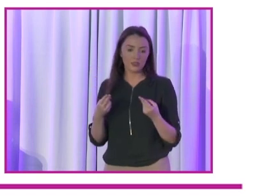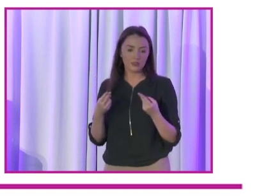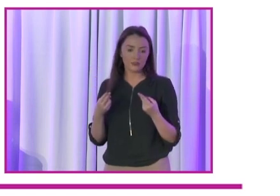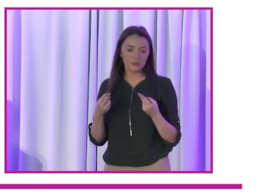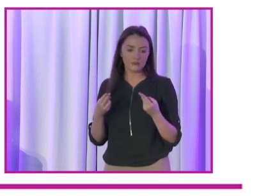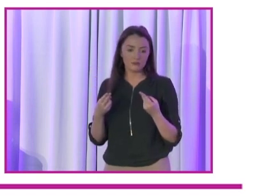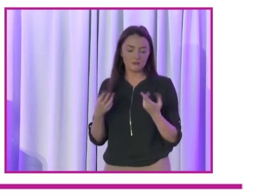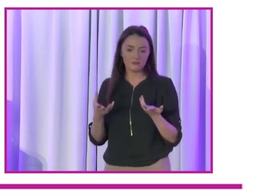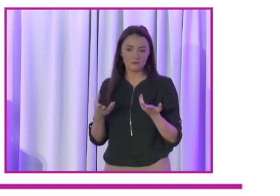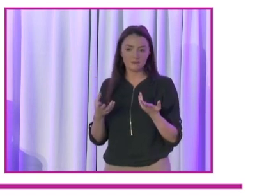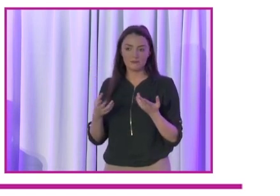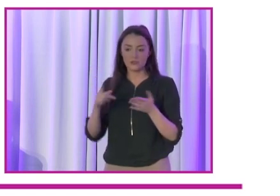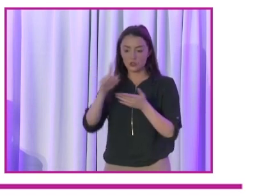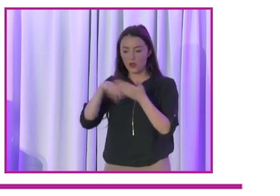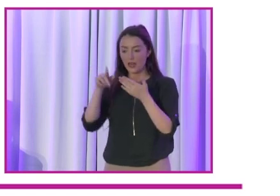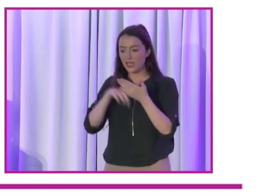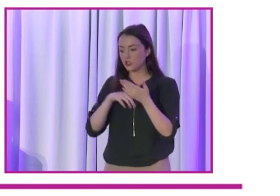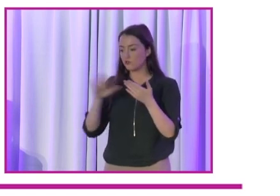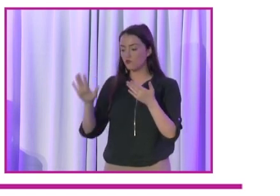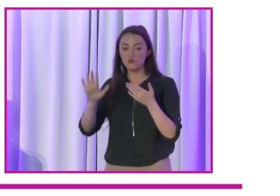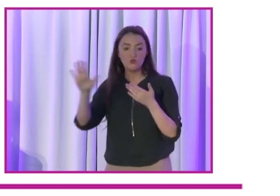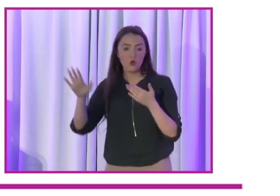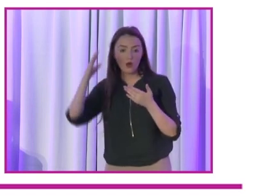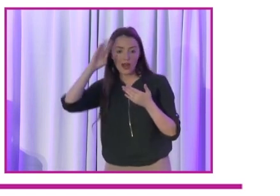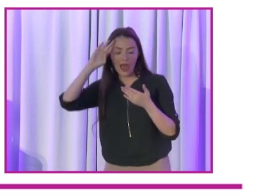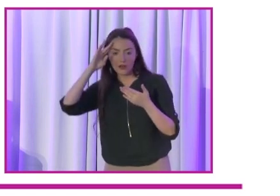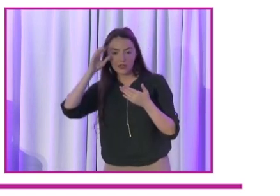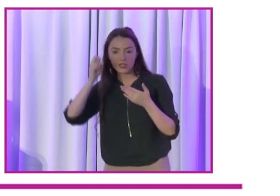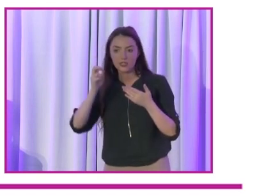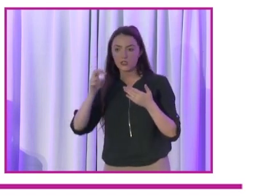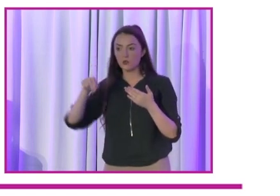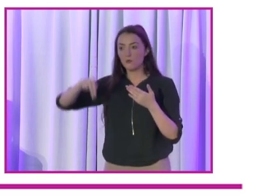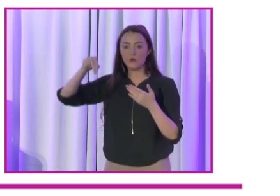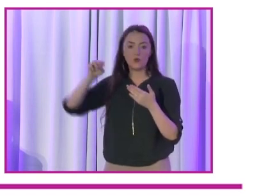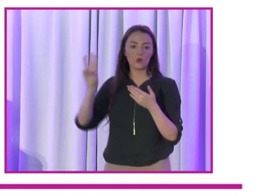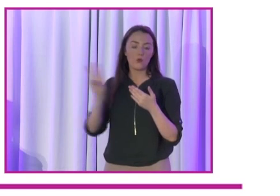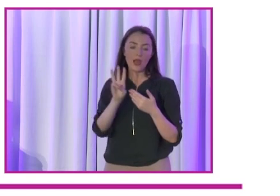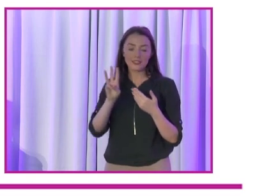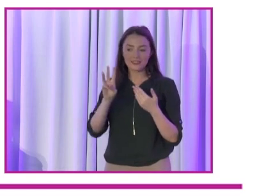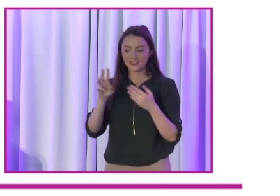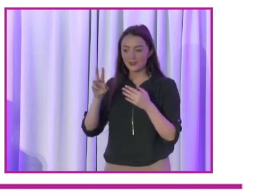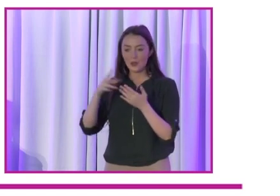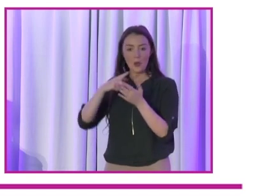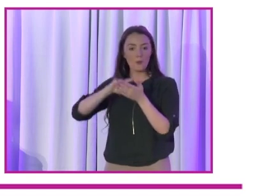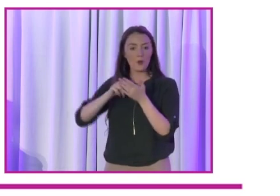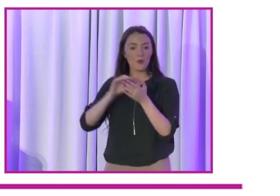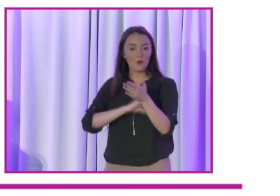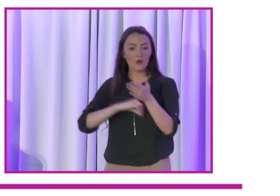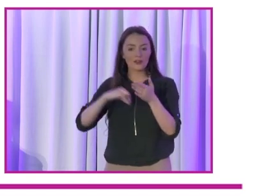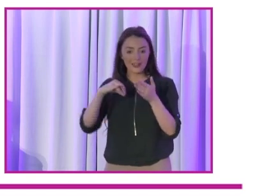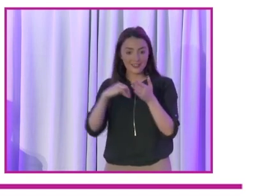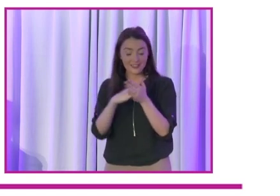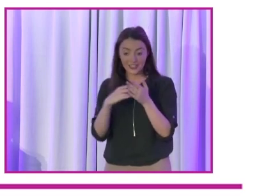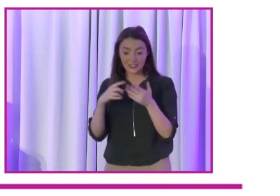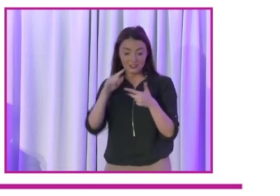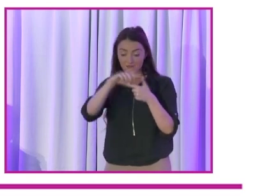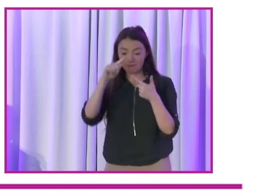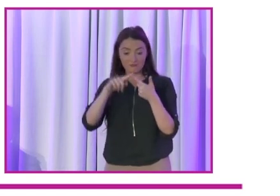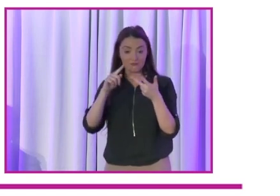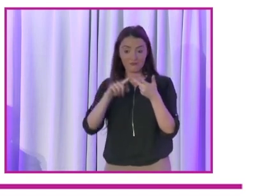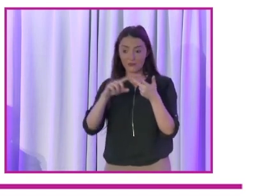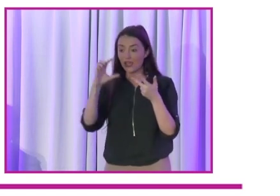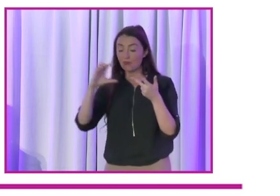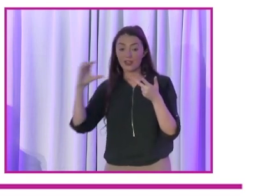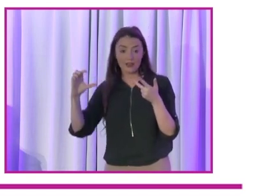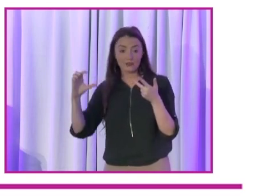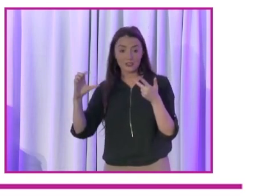She, See or Elected, that works in rural Ireland more so in the Northwest. Those organisations, the two of us, and others, including councils, are